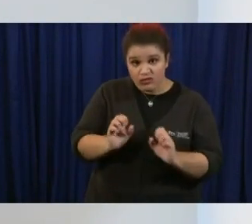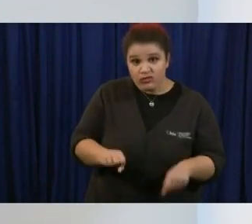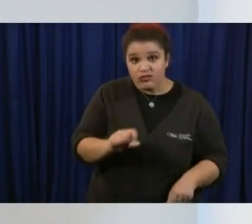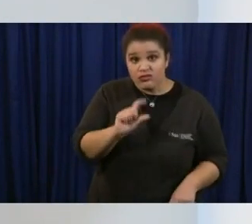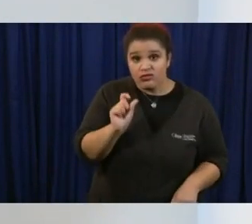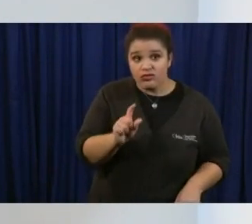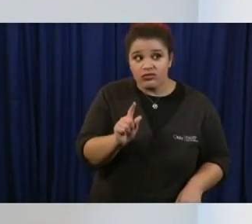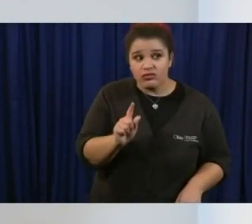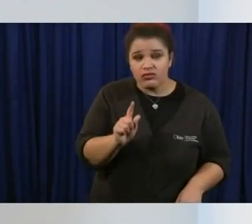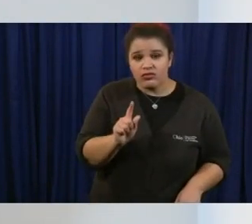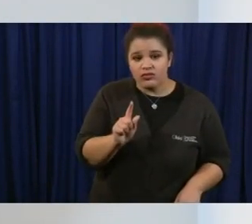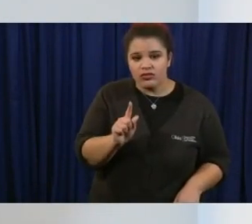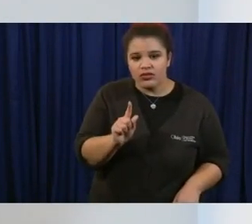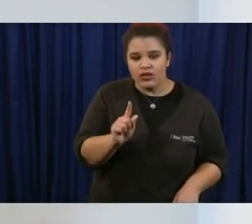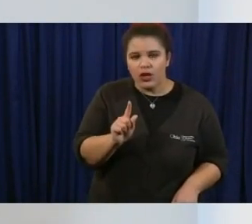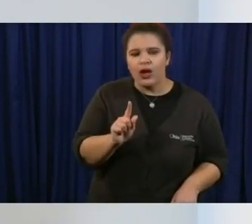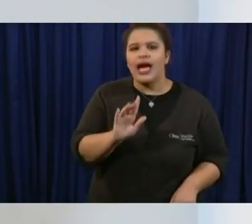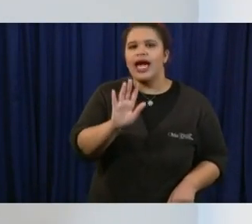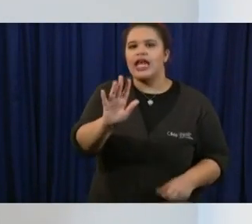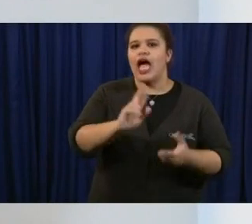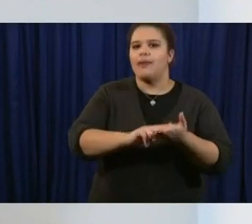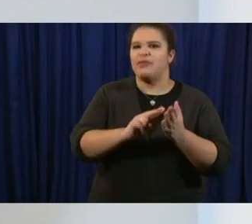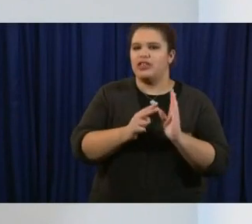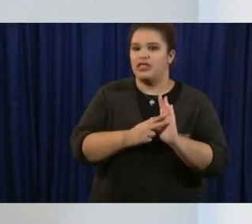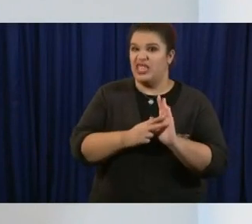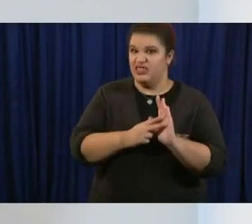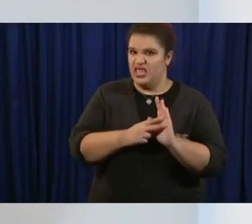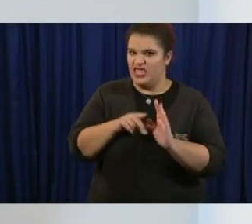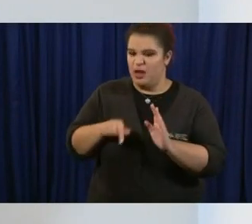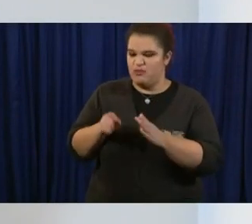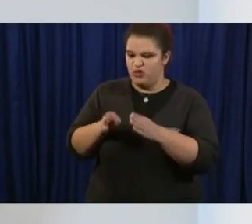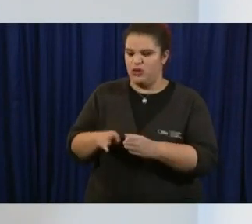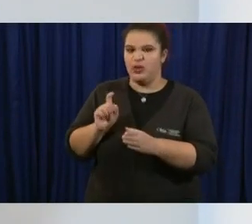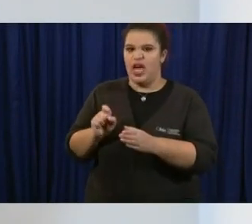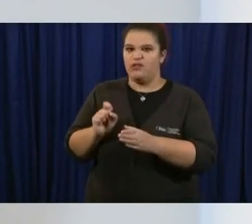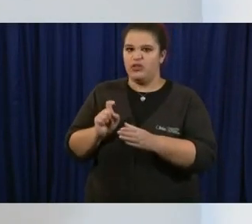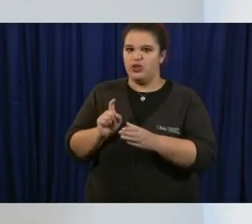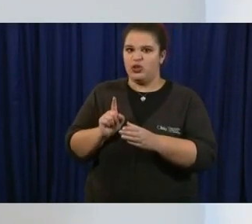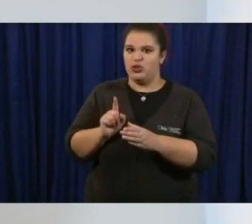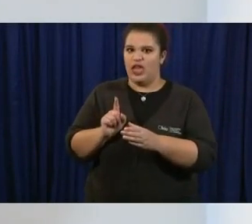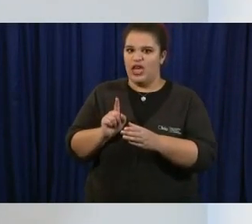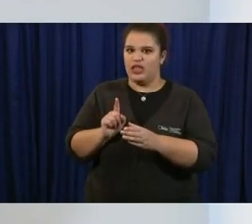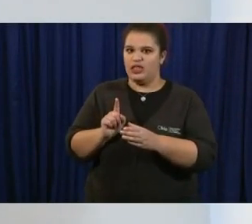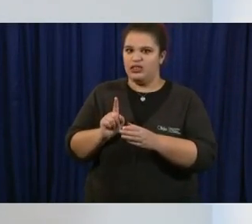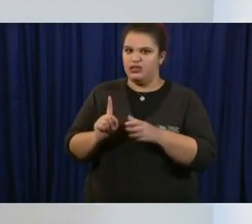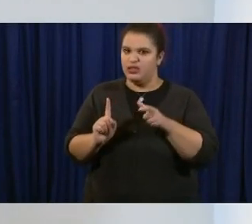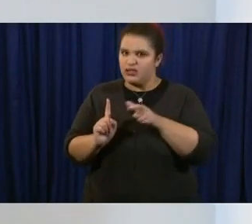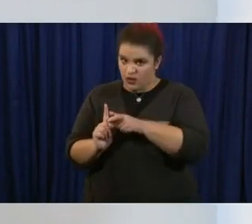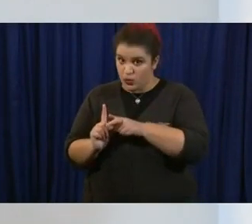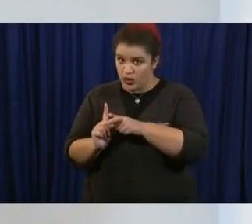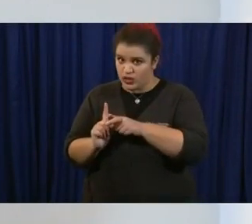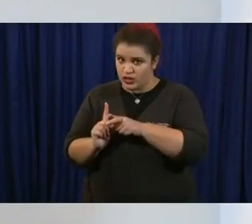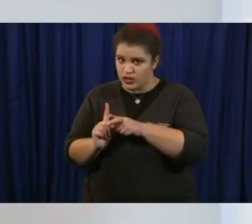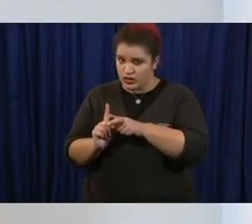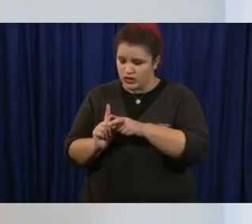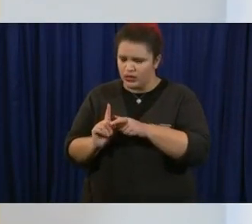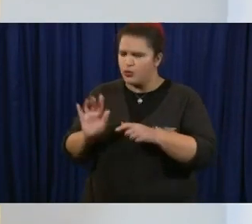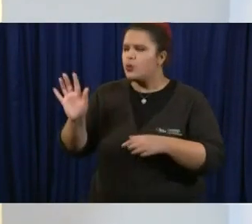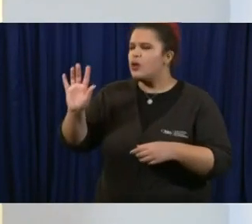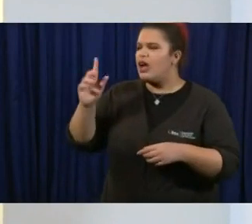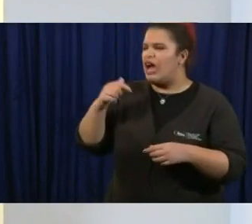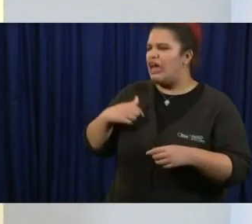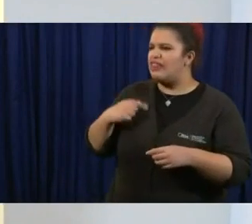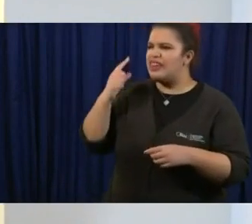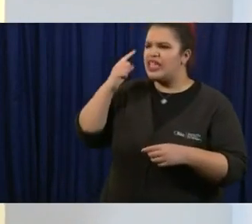it is how to and the person will self-quarantine i'm not sure i heard your question correctly i'll try i think what i heard is that you're